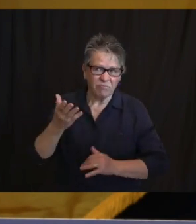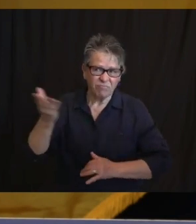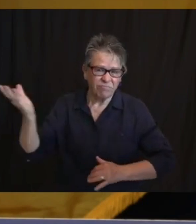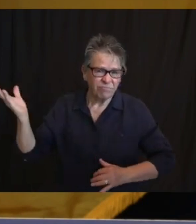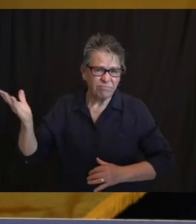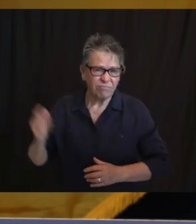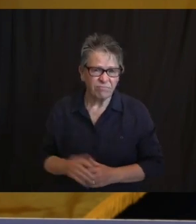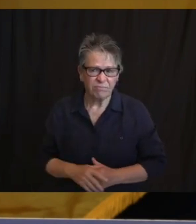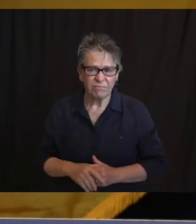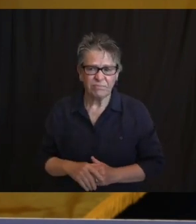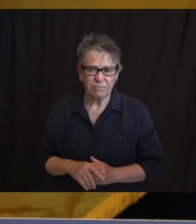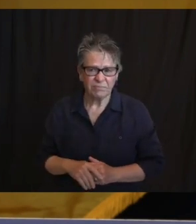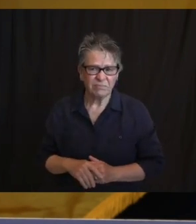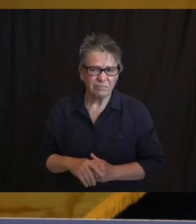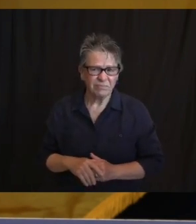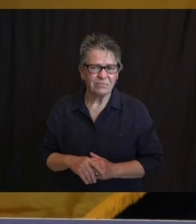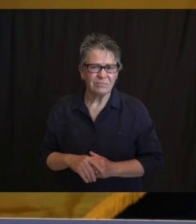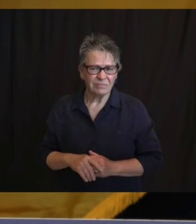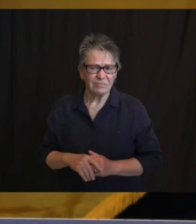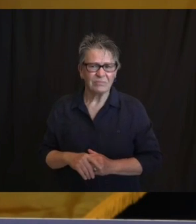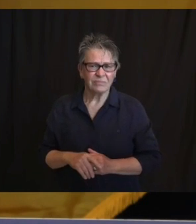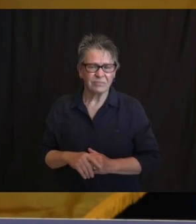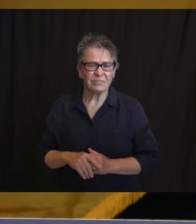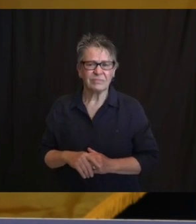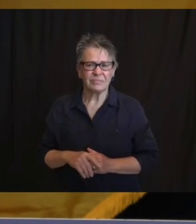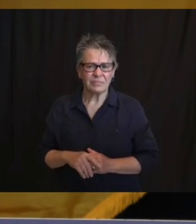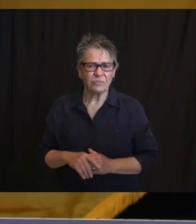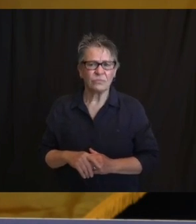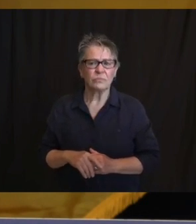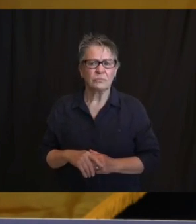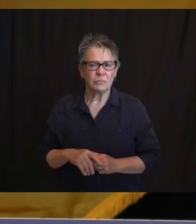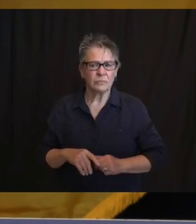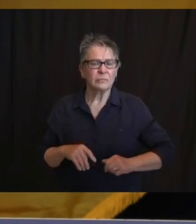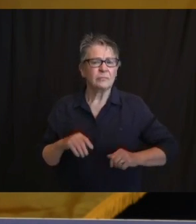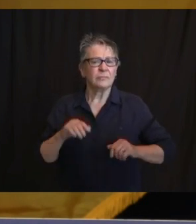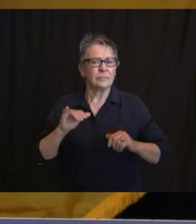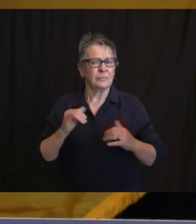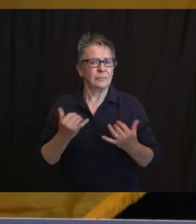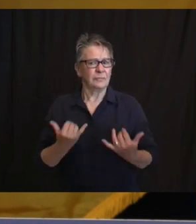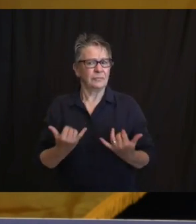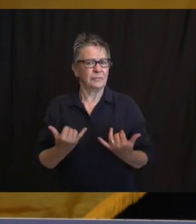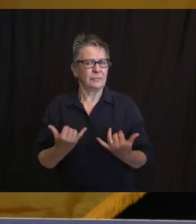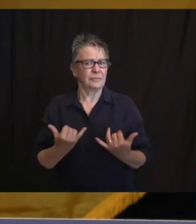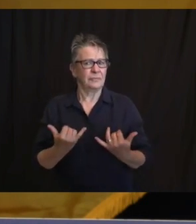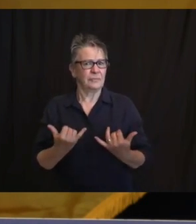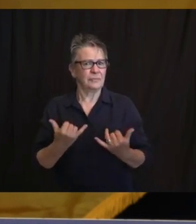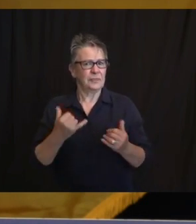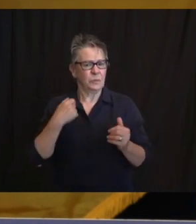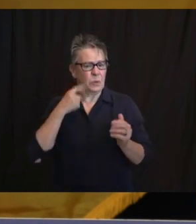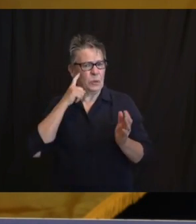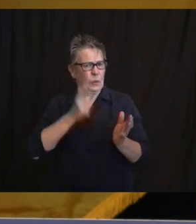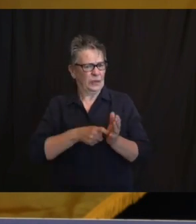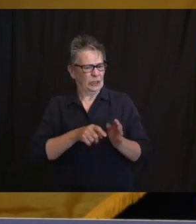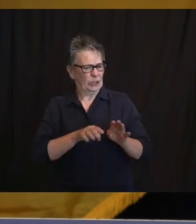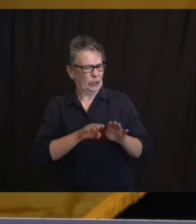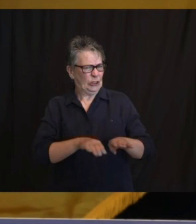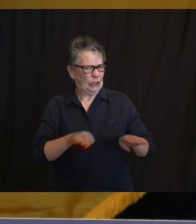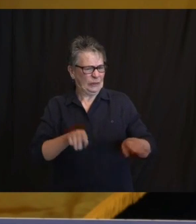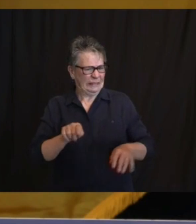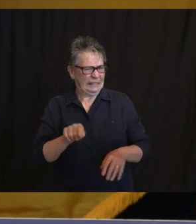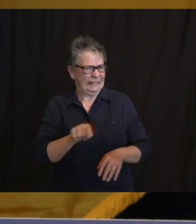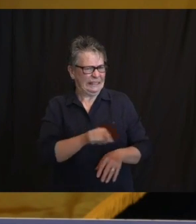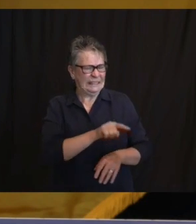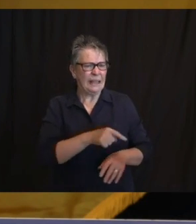in children. No new cases were reported yesterday, but since Friday, we're reporting five additional